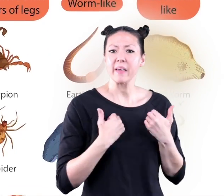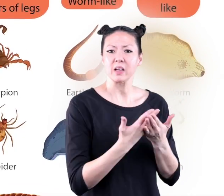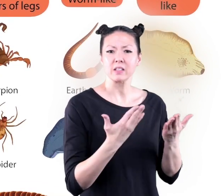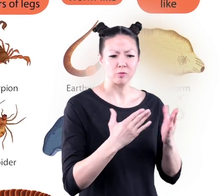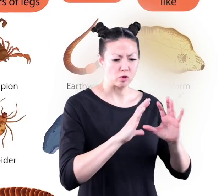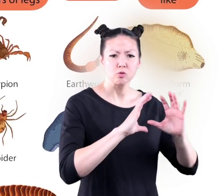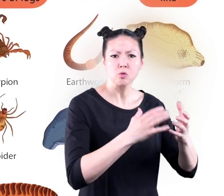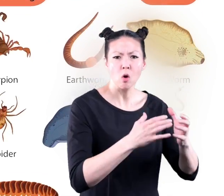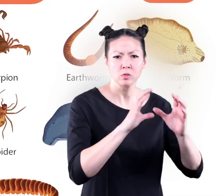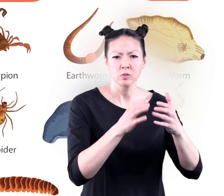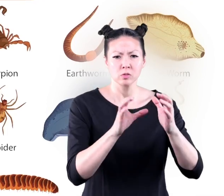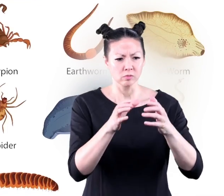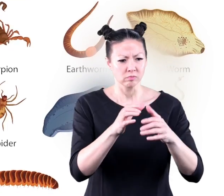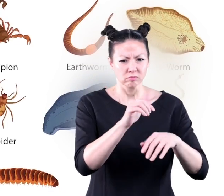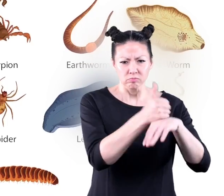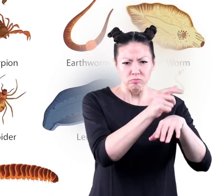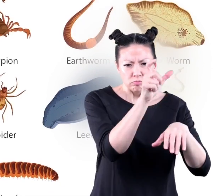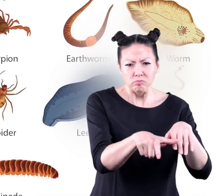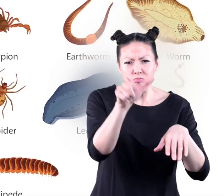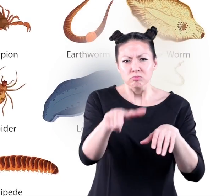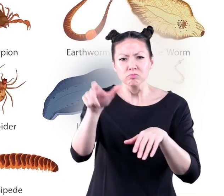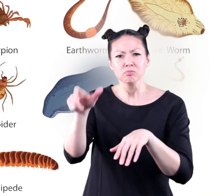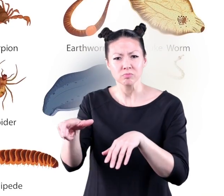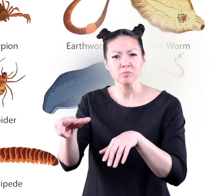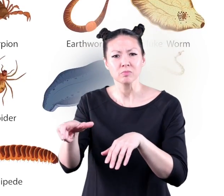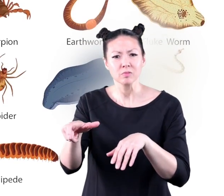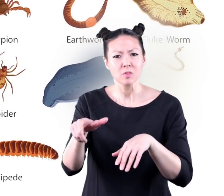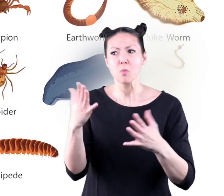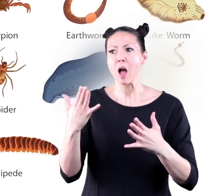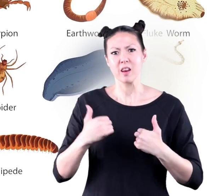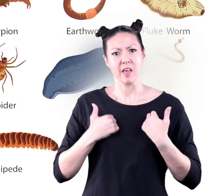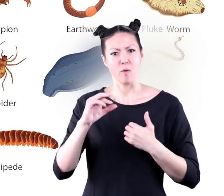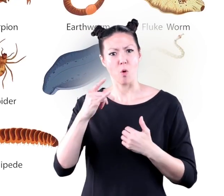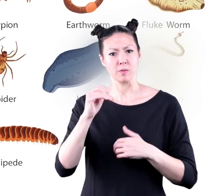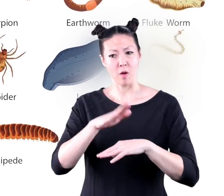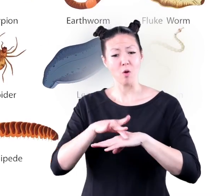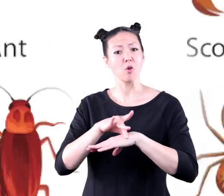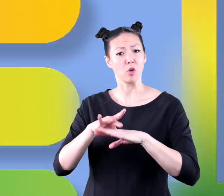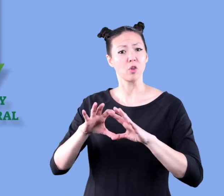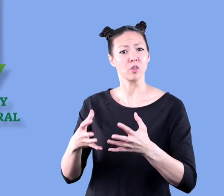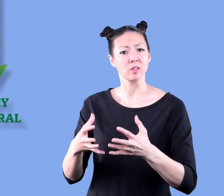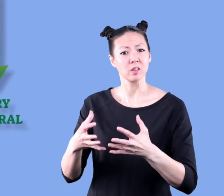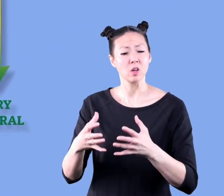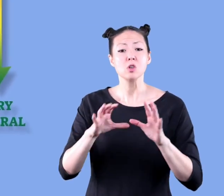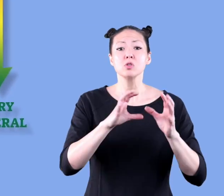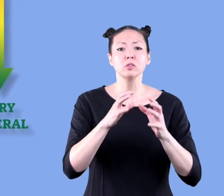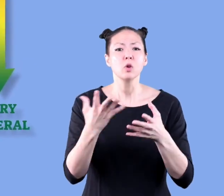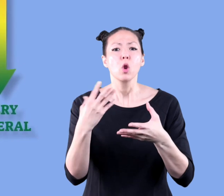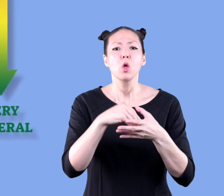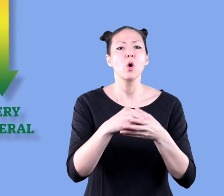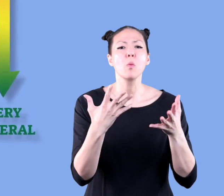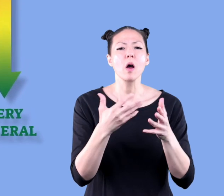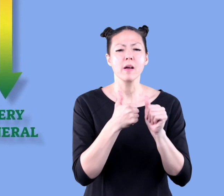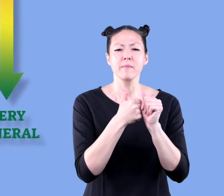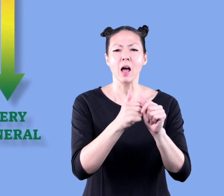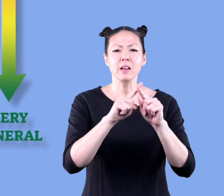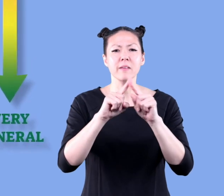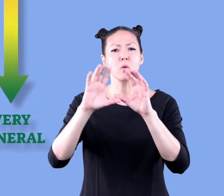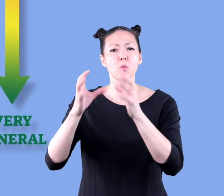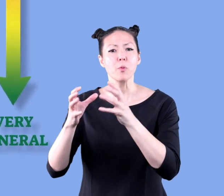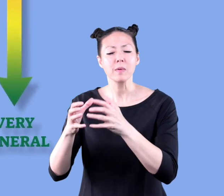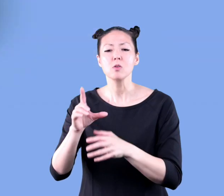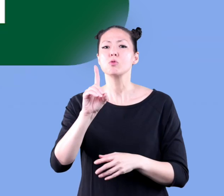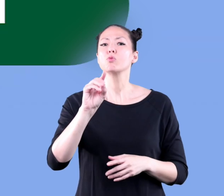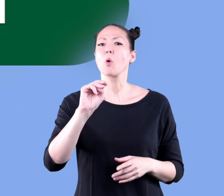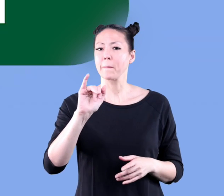use a taxonomy chart to classify all the organisms on earth this chart includes the following groups